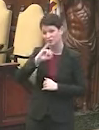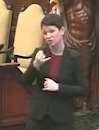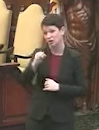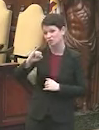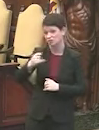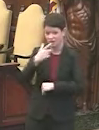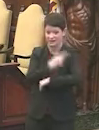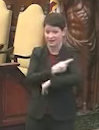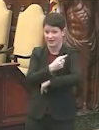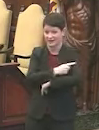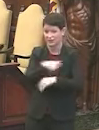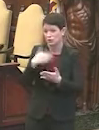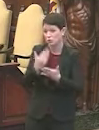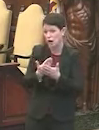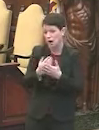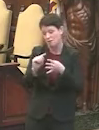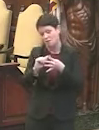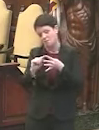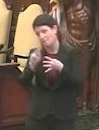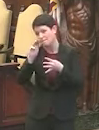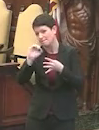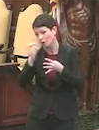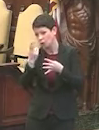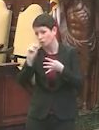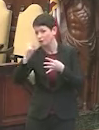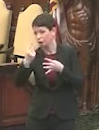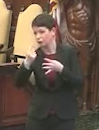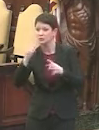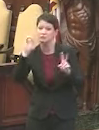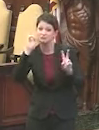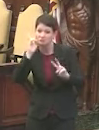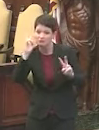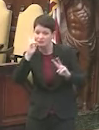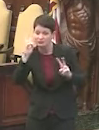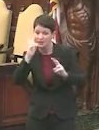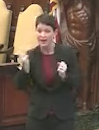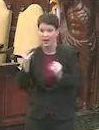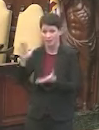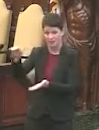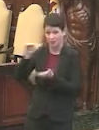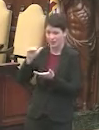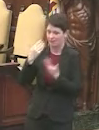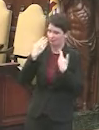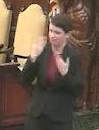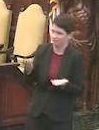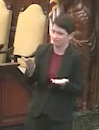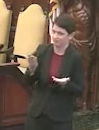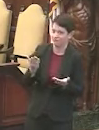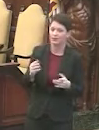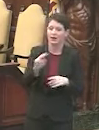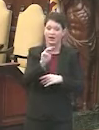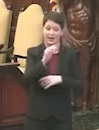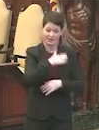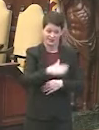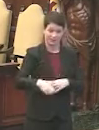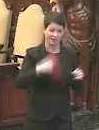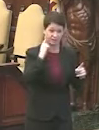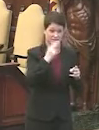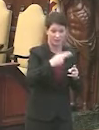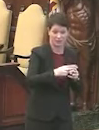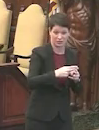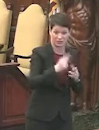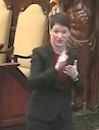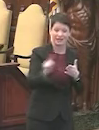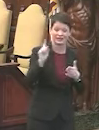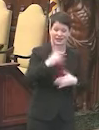vaccine may arrive approximately March 1st, although the number of doses we would get on that is unclear. And then, as the mayor said, very important.